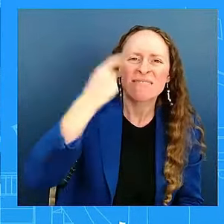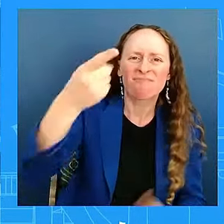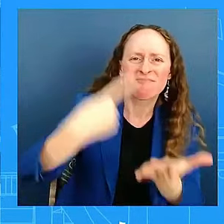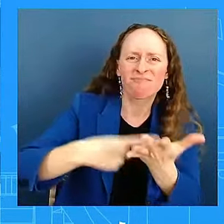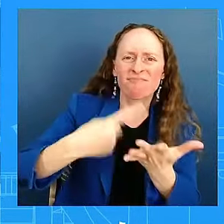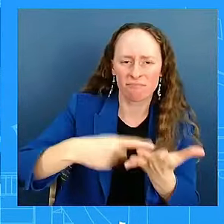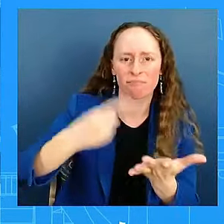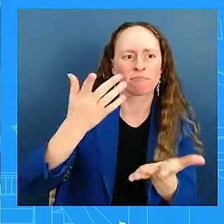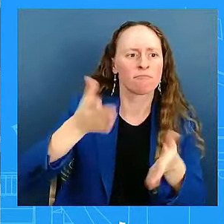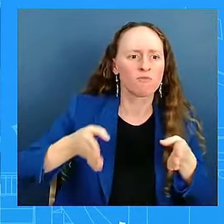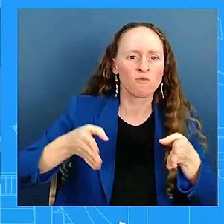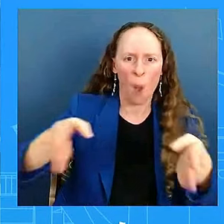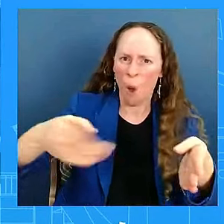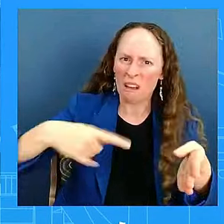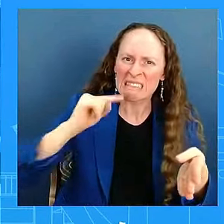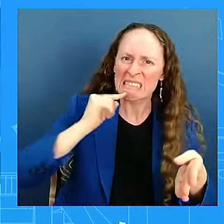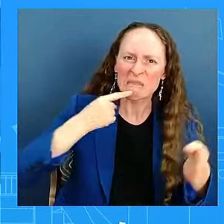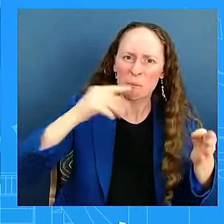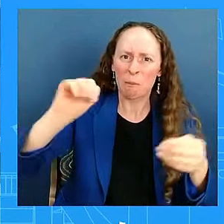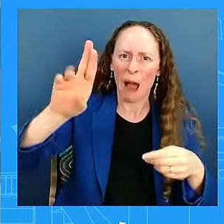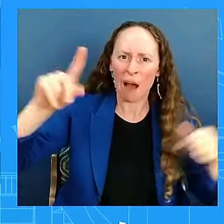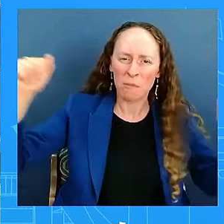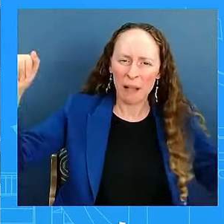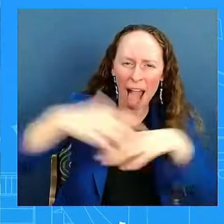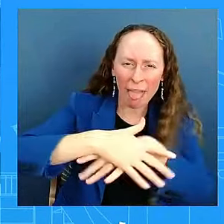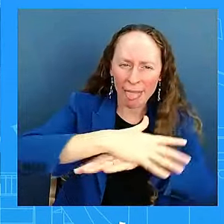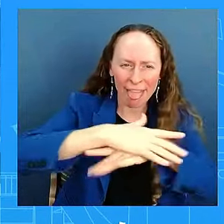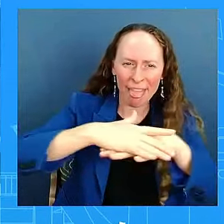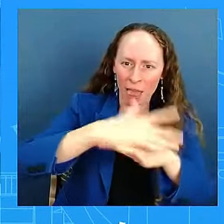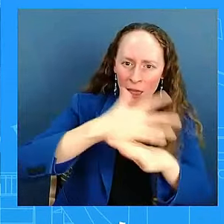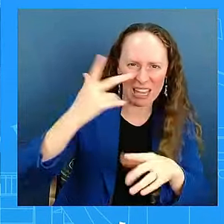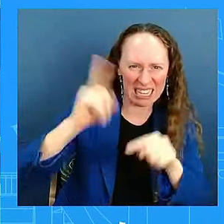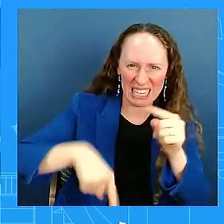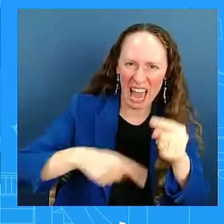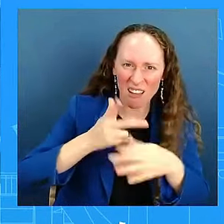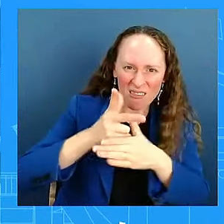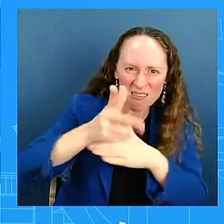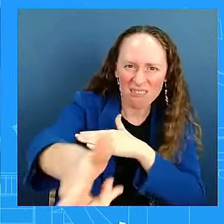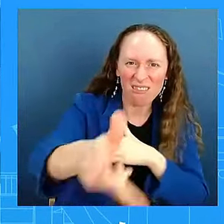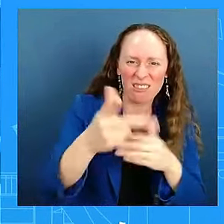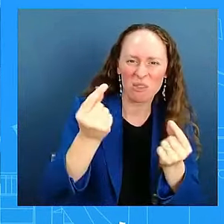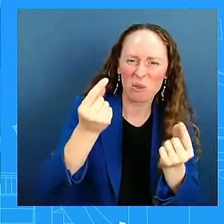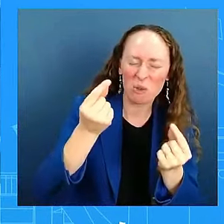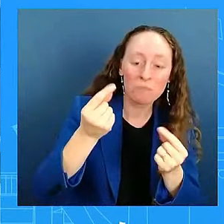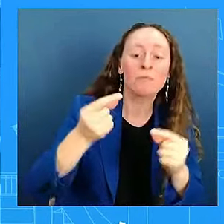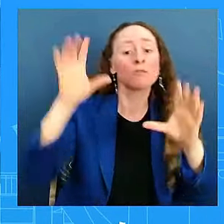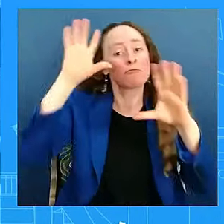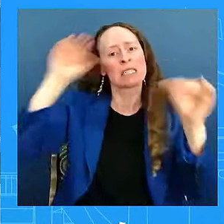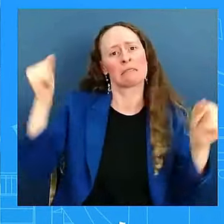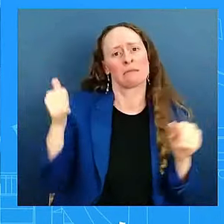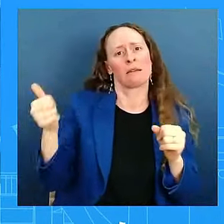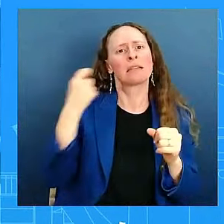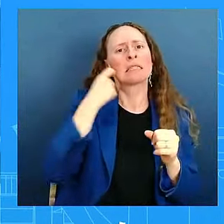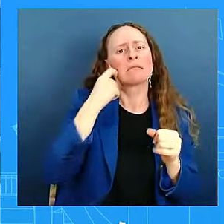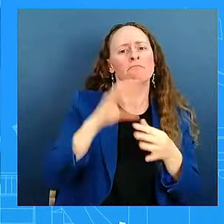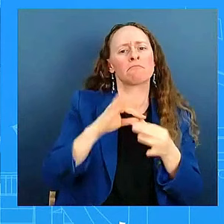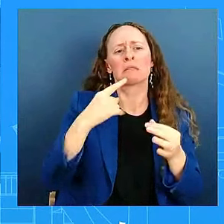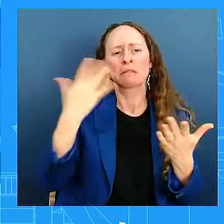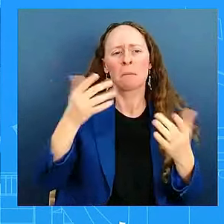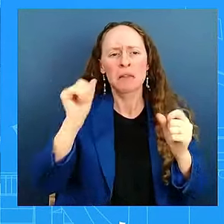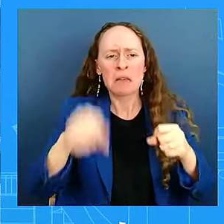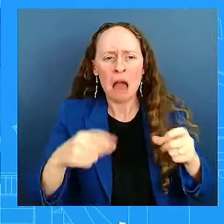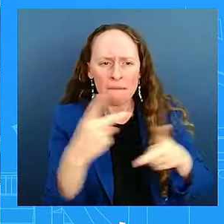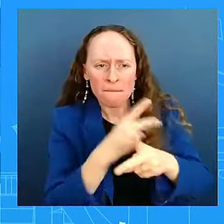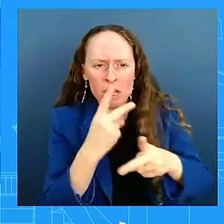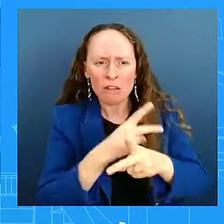land bridges yesterday and working with the Defense Department. Can you talk about what the effort is right now to get to some of those hard hit areas and what the timeline is